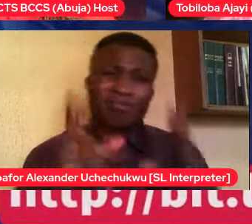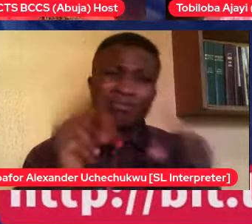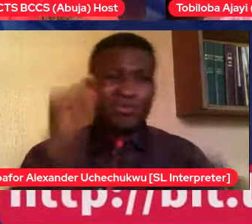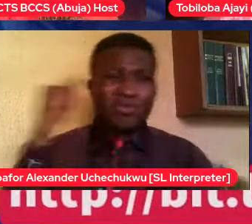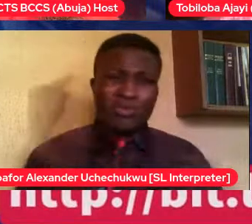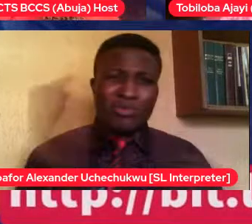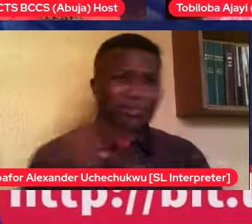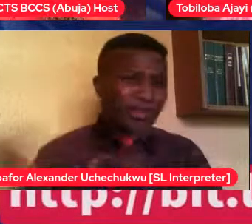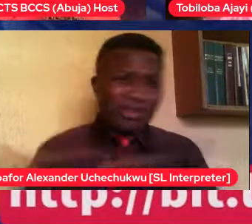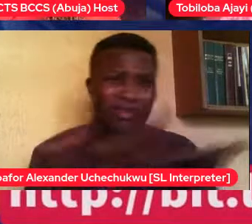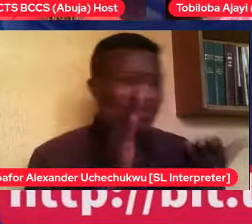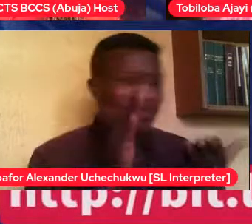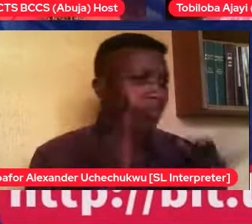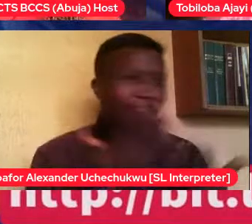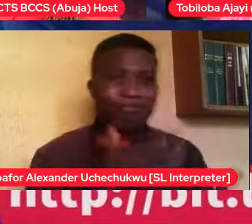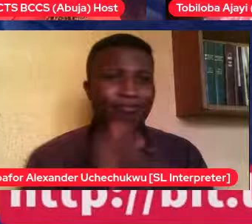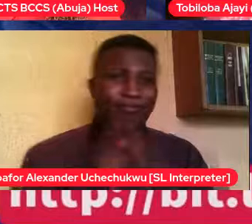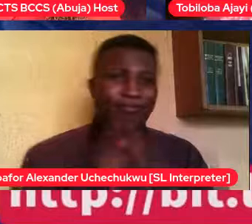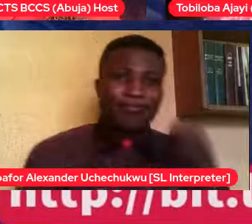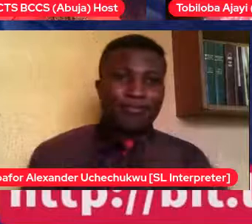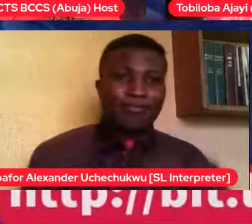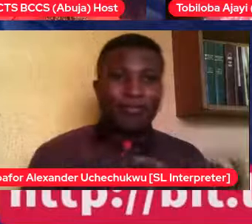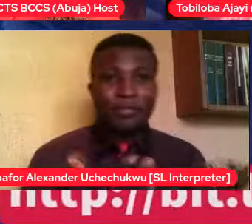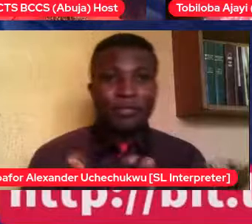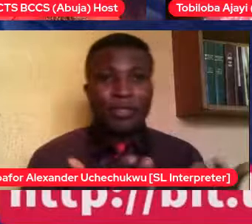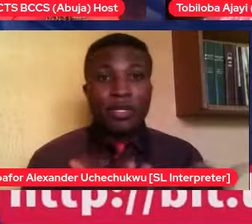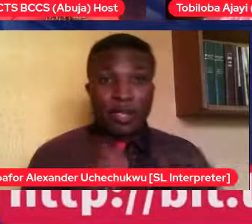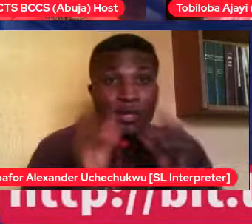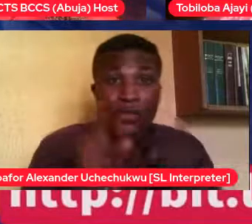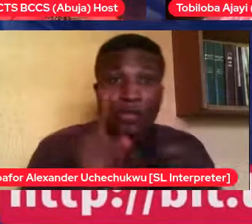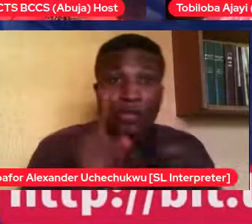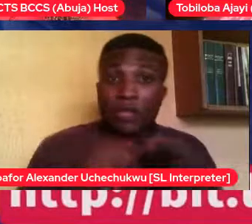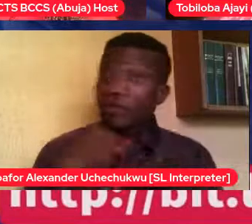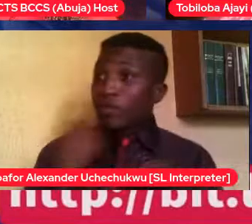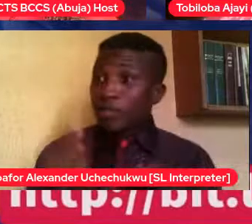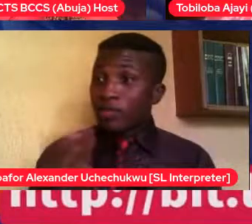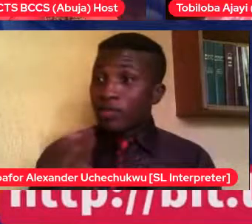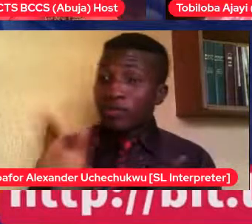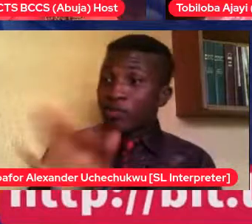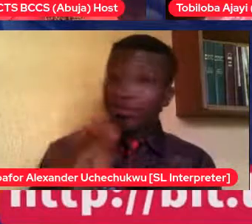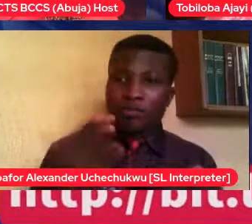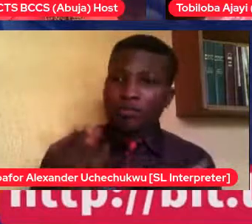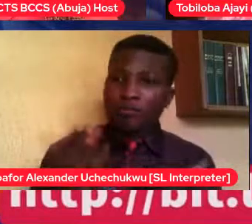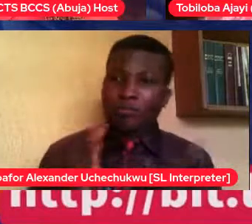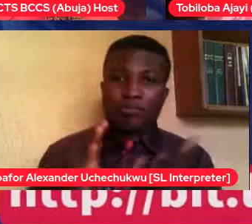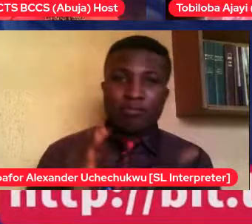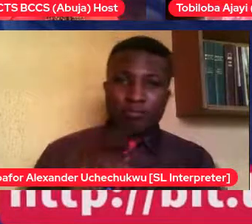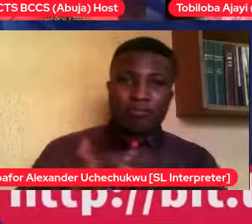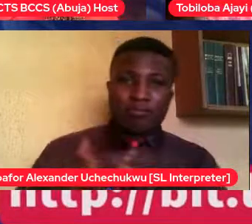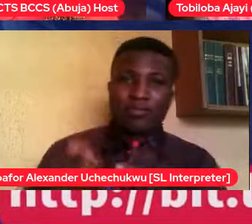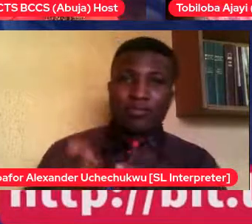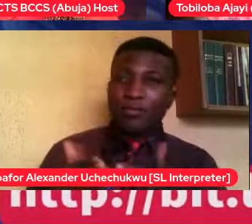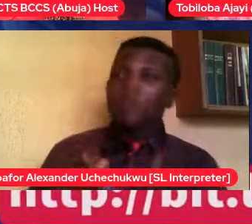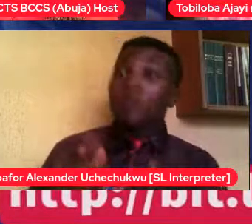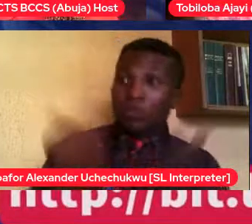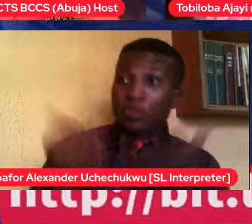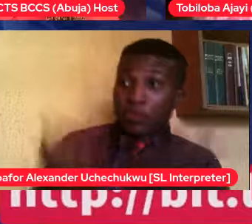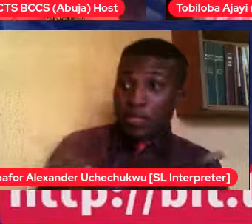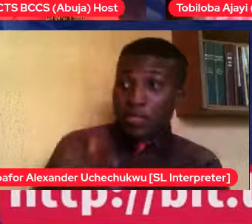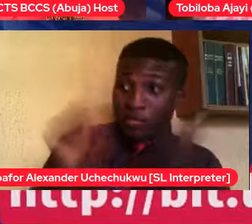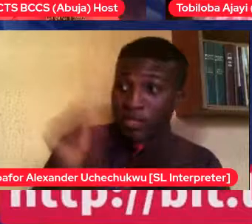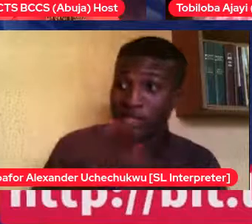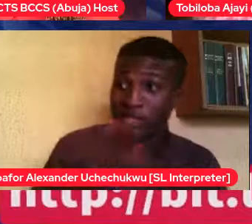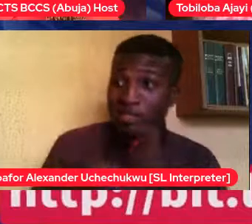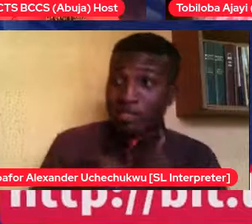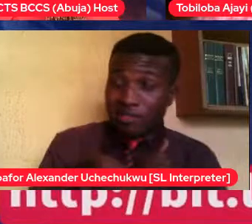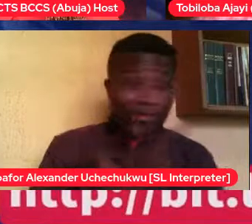emotions come and go. Today, can like Amina, tomorrow, maybe you'll start liking Samantha. So, is it everybody you like you want to have